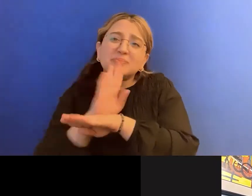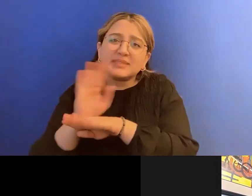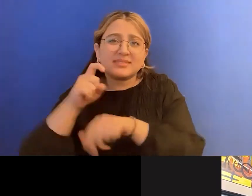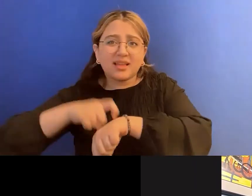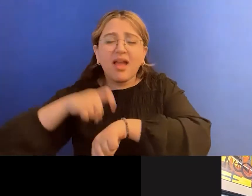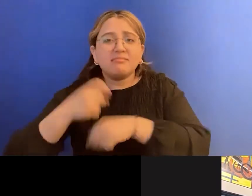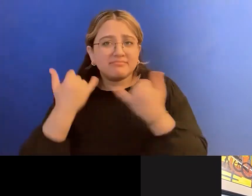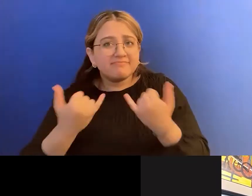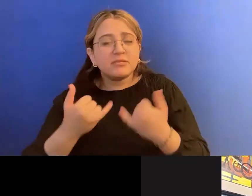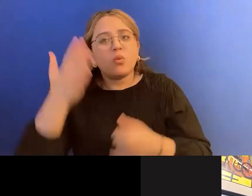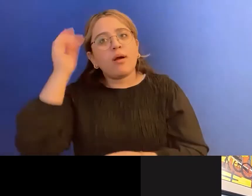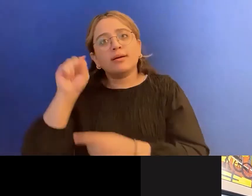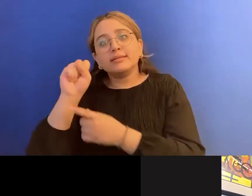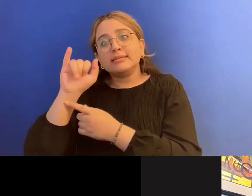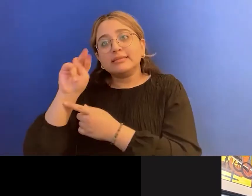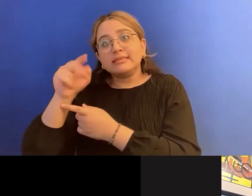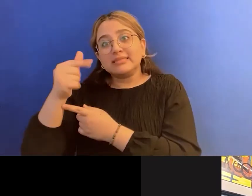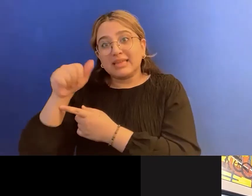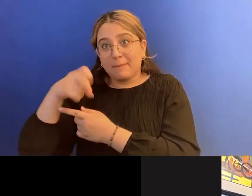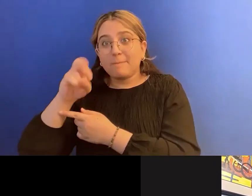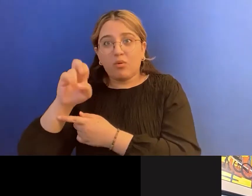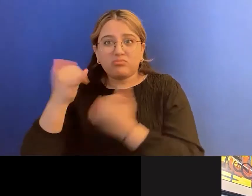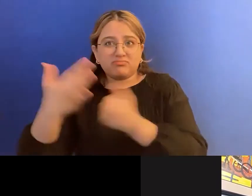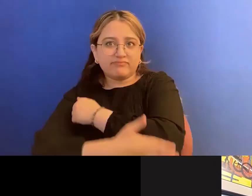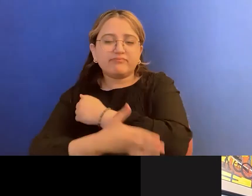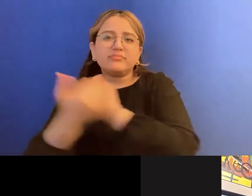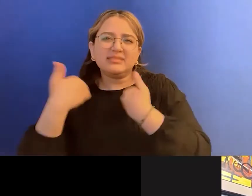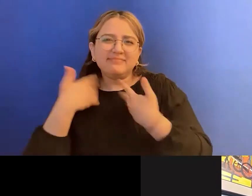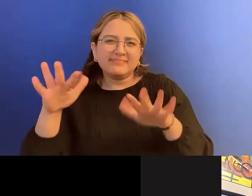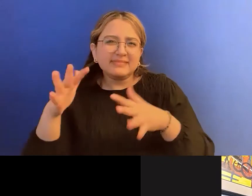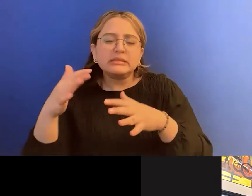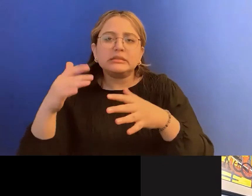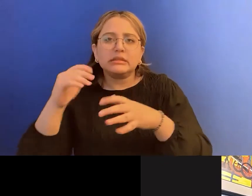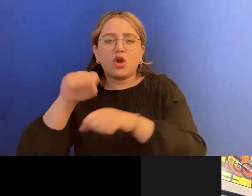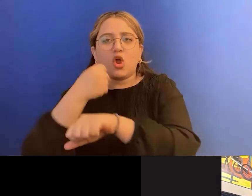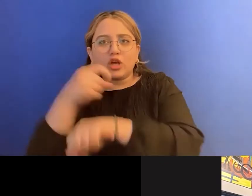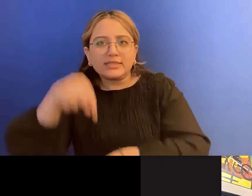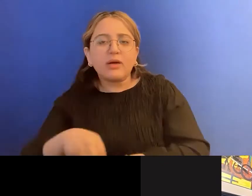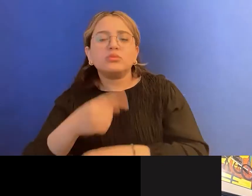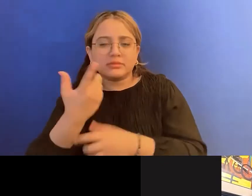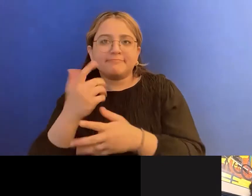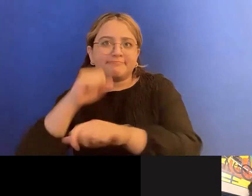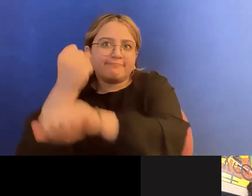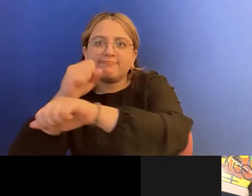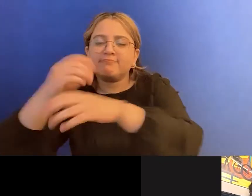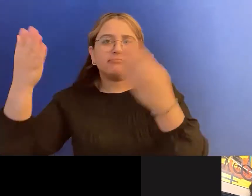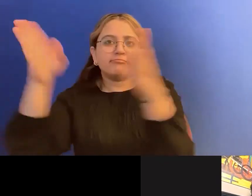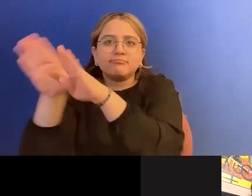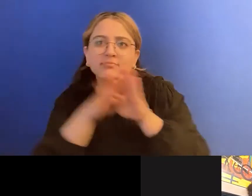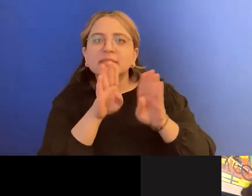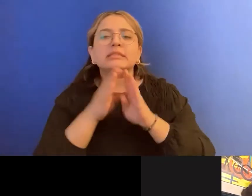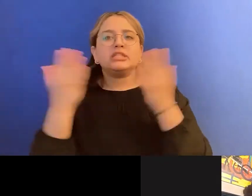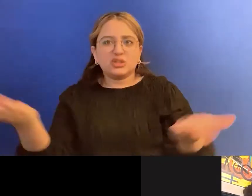Singapore has gone into a STEMI kind of lockdown. So I did get a little distracted, you know, but